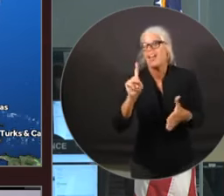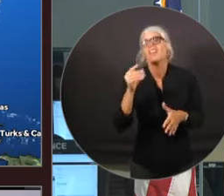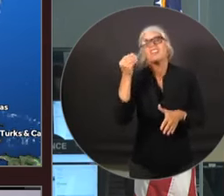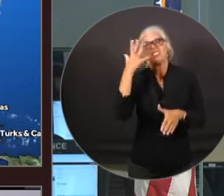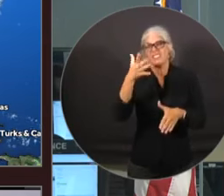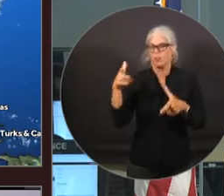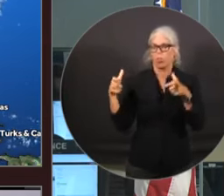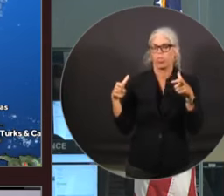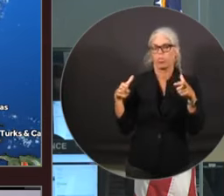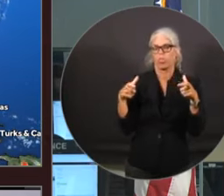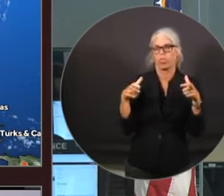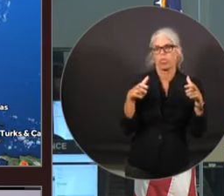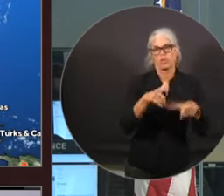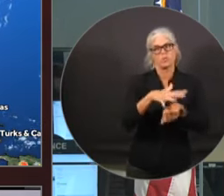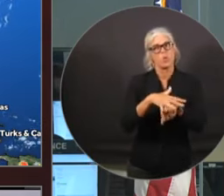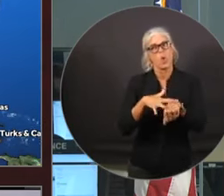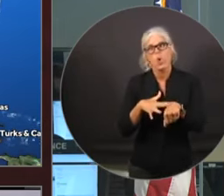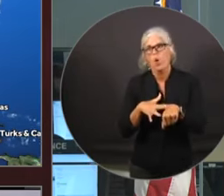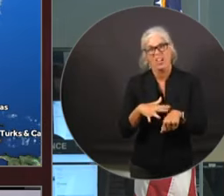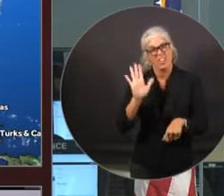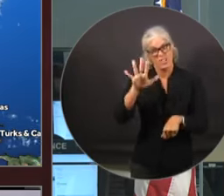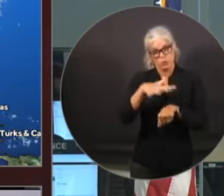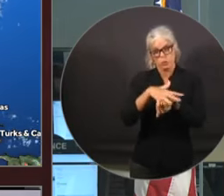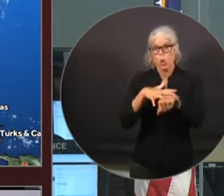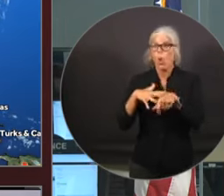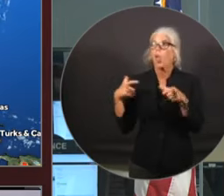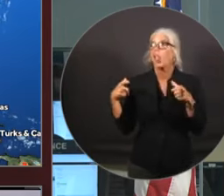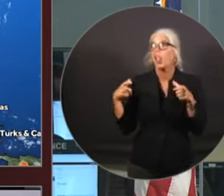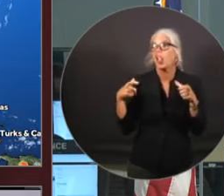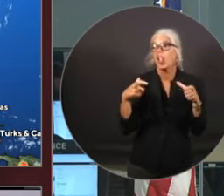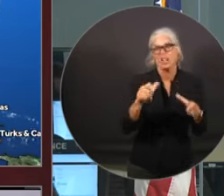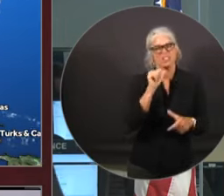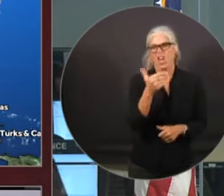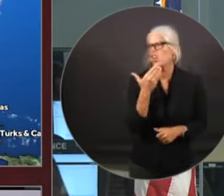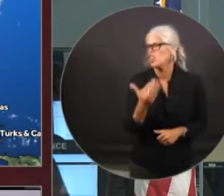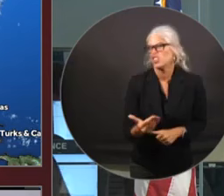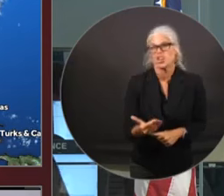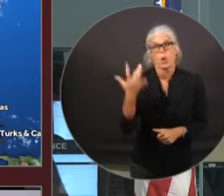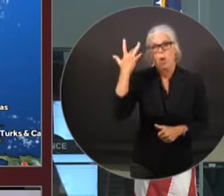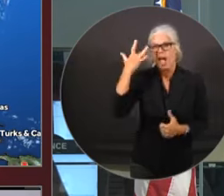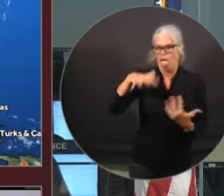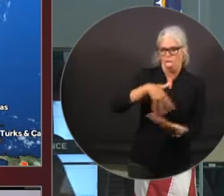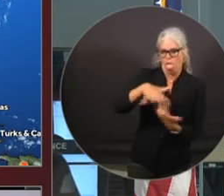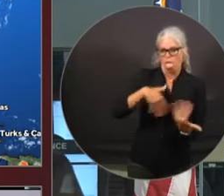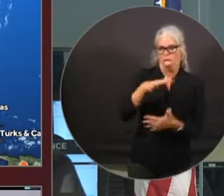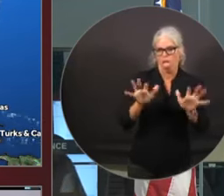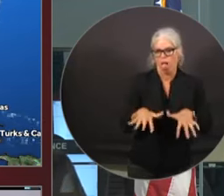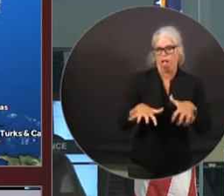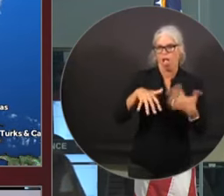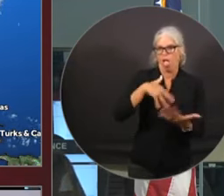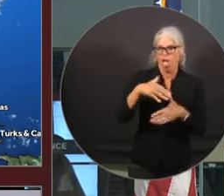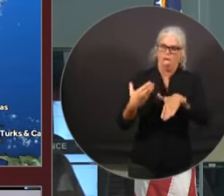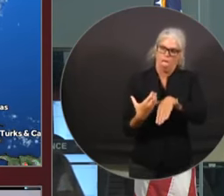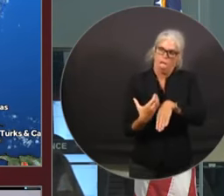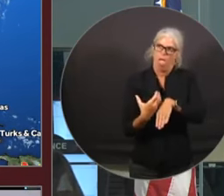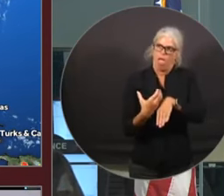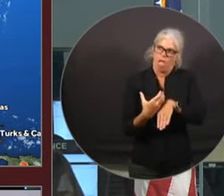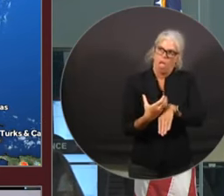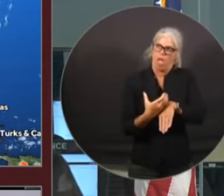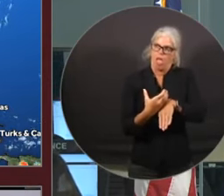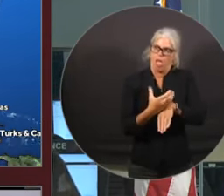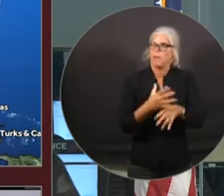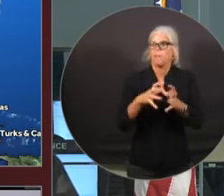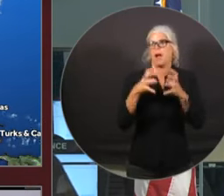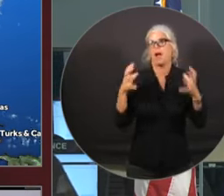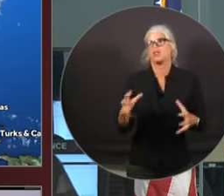is not really what you want because it allows the storm to churn and to dump more water throughout the region. So